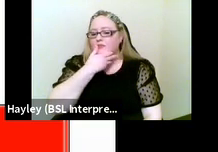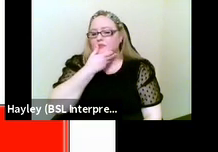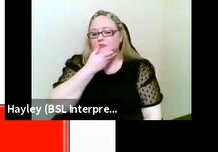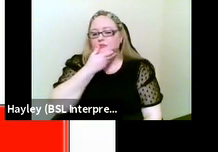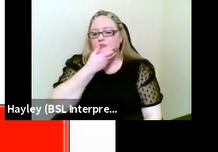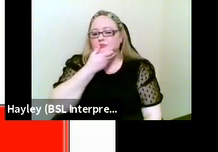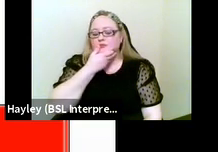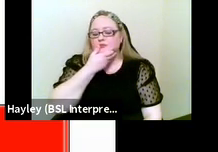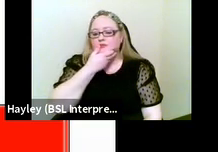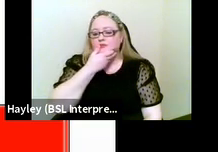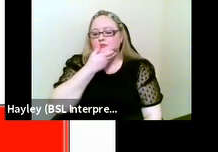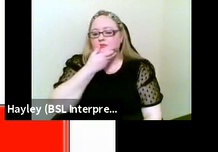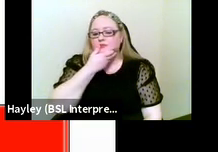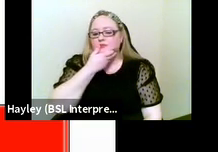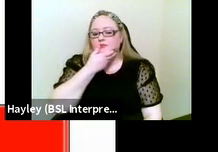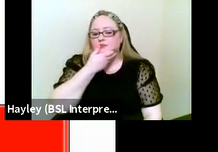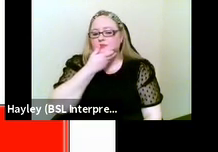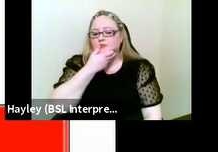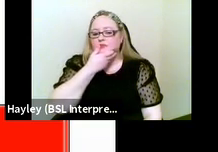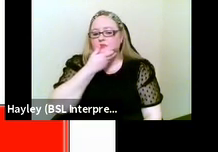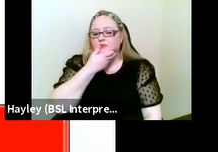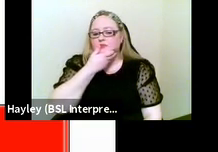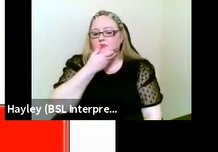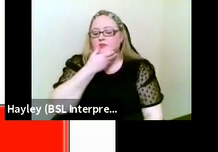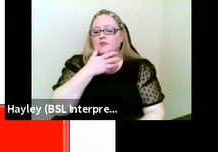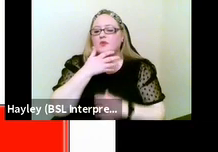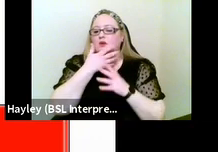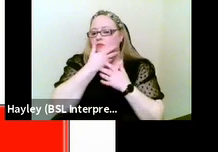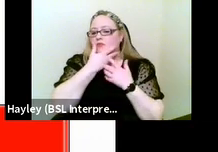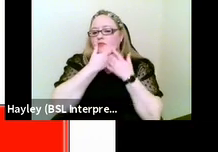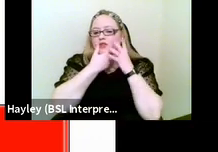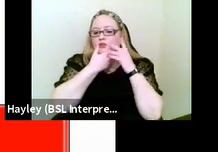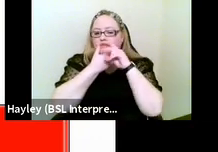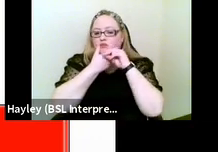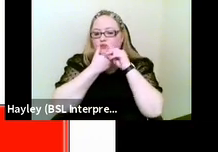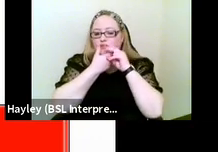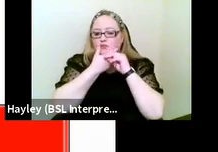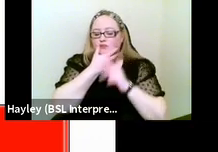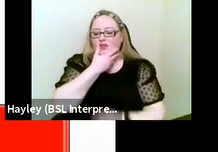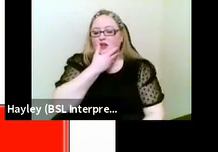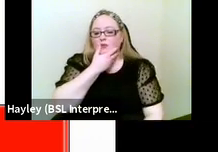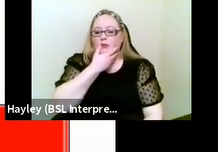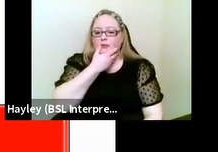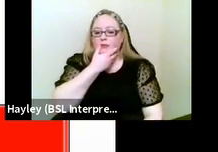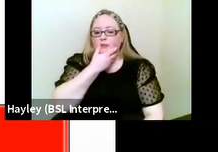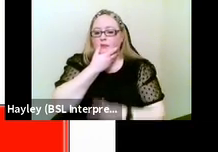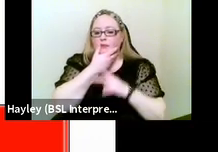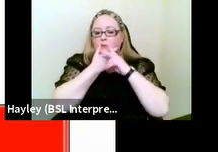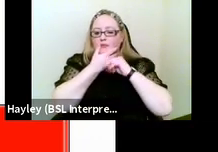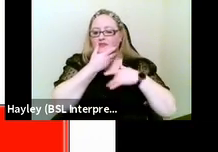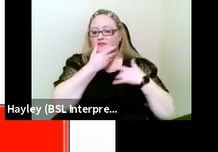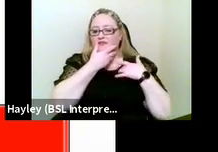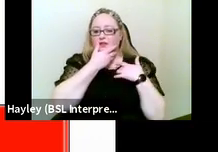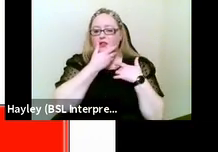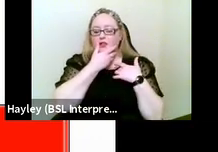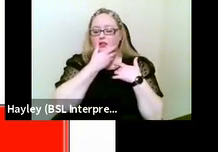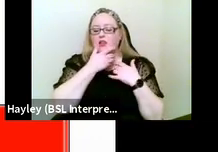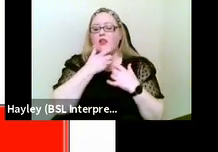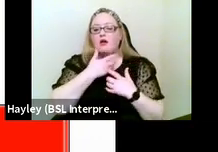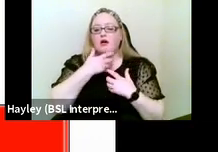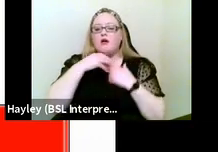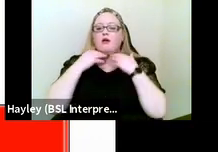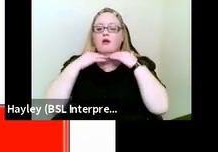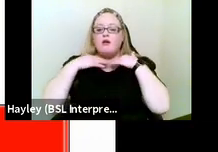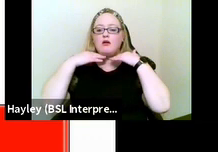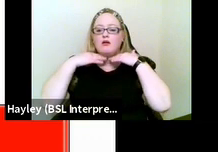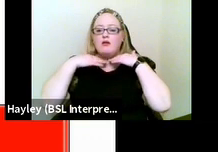fingers on the vocal cords. And by feeling the movement of the lips, the movement of the jaw and the vibration of